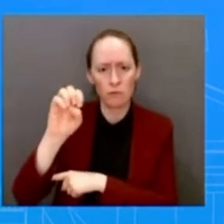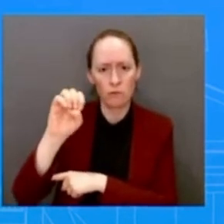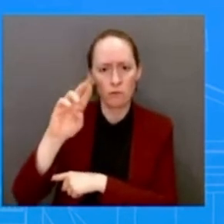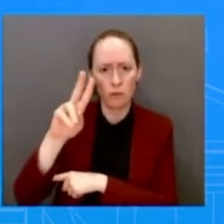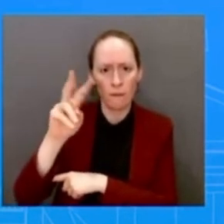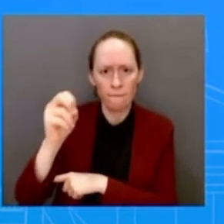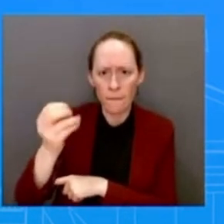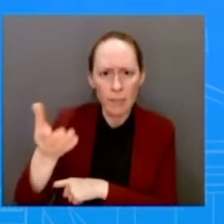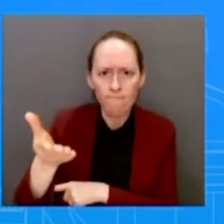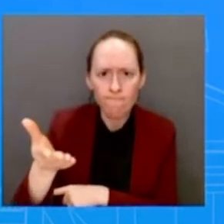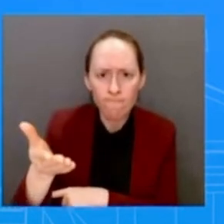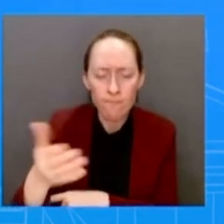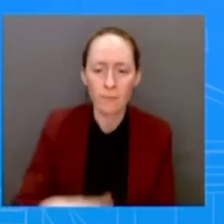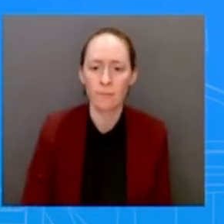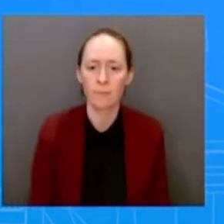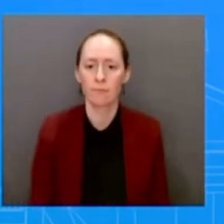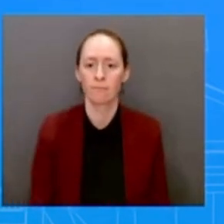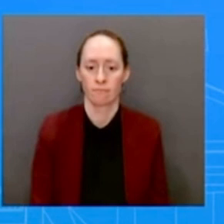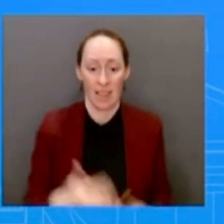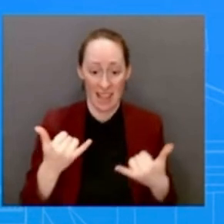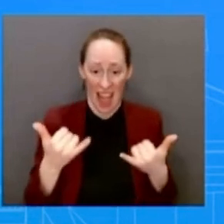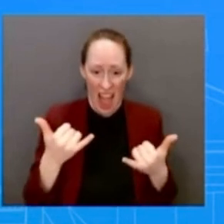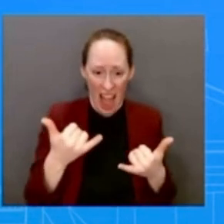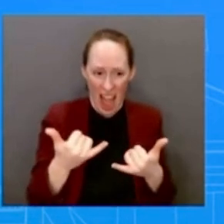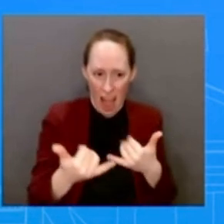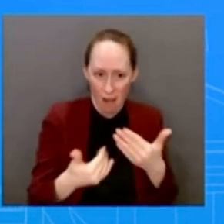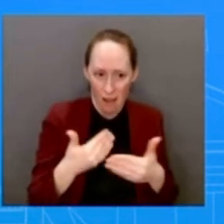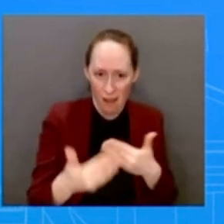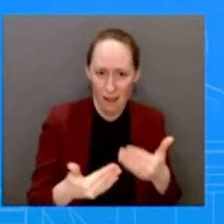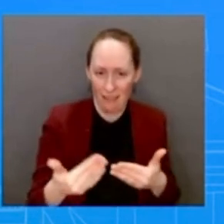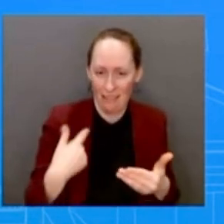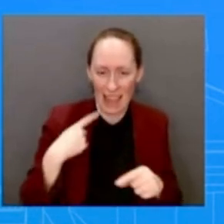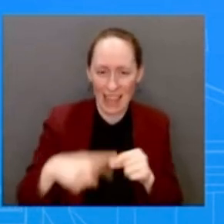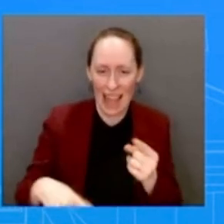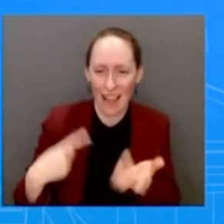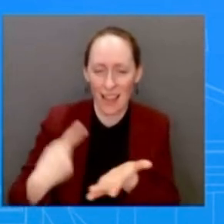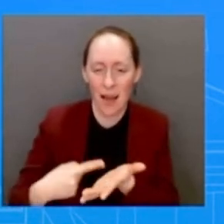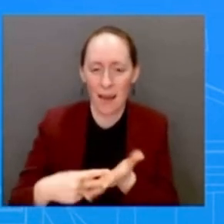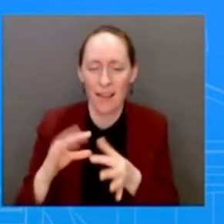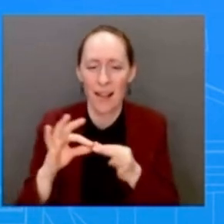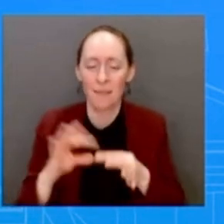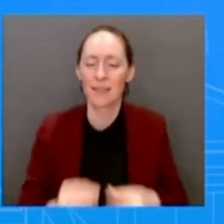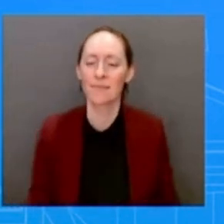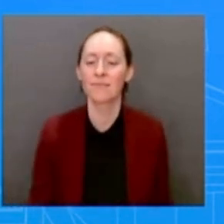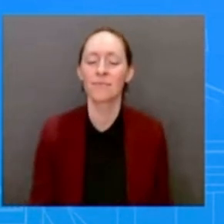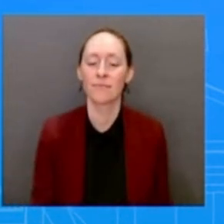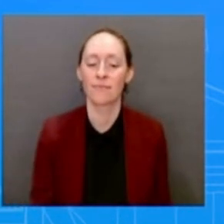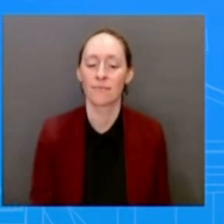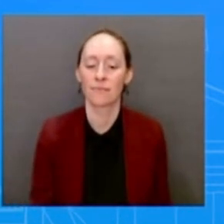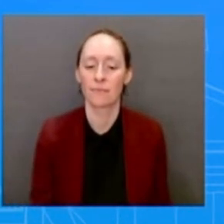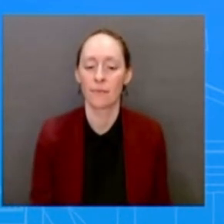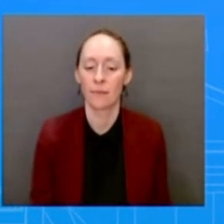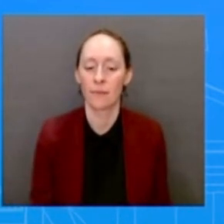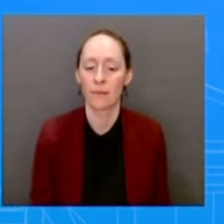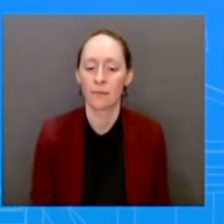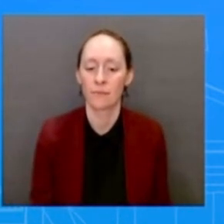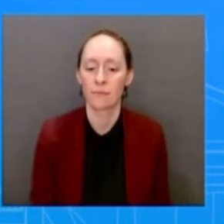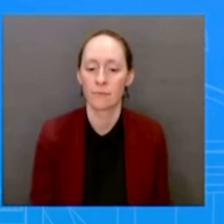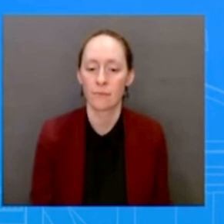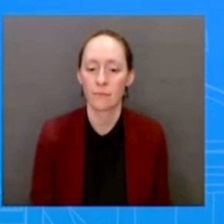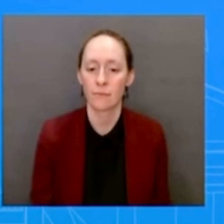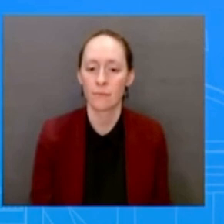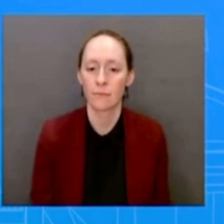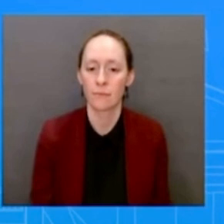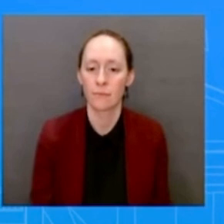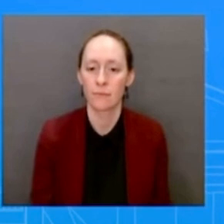One is I wanted to ask for the administration's response to Walgreens saying that they won't distribute abortion pills in states where Republican